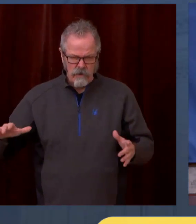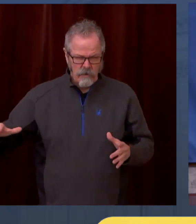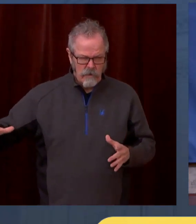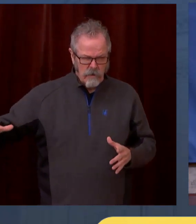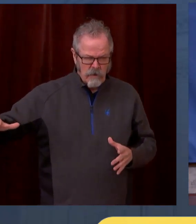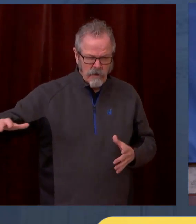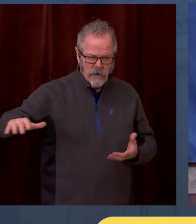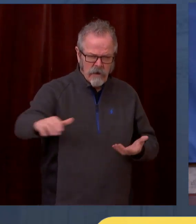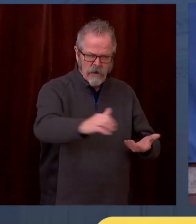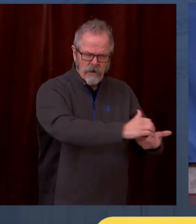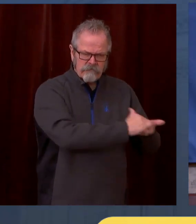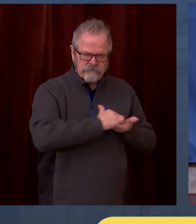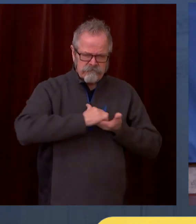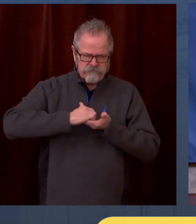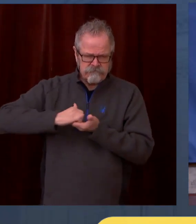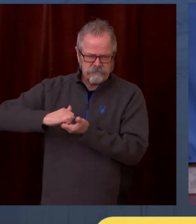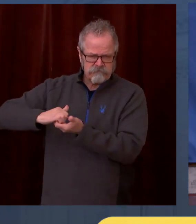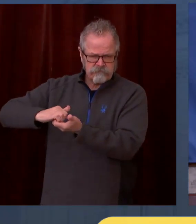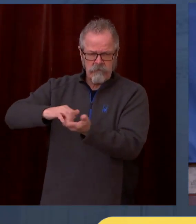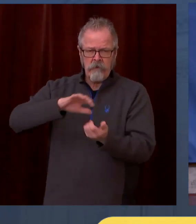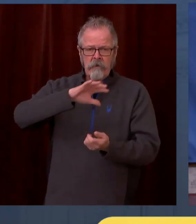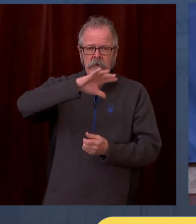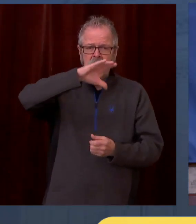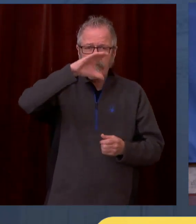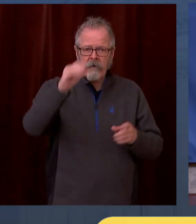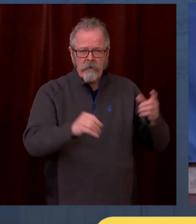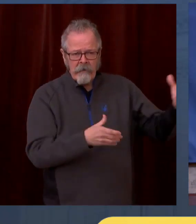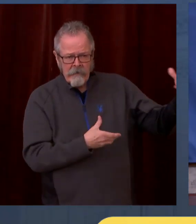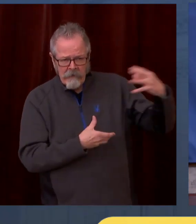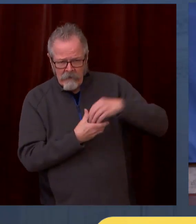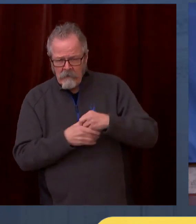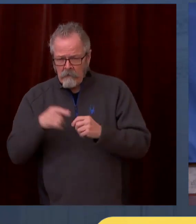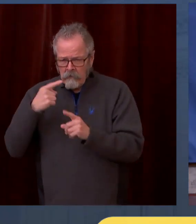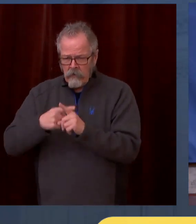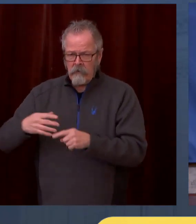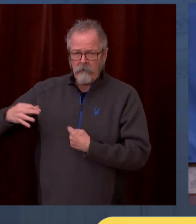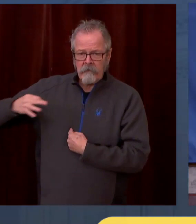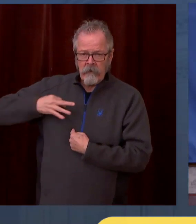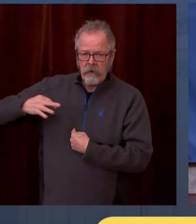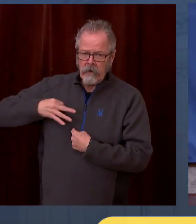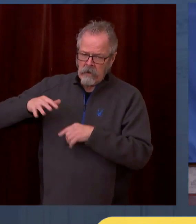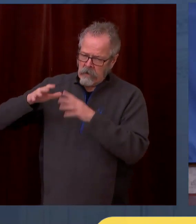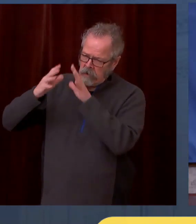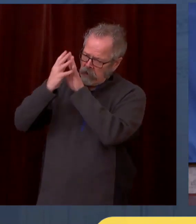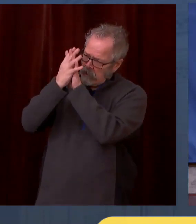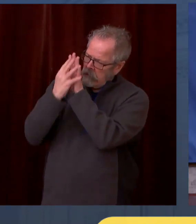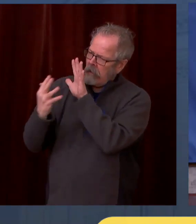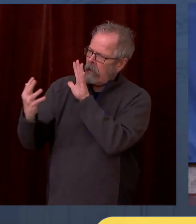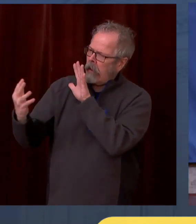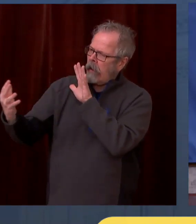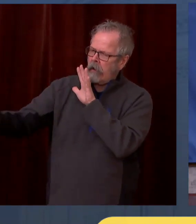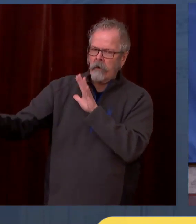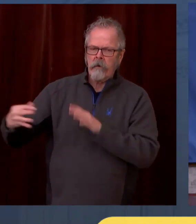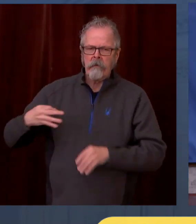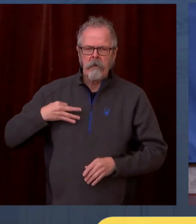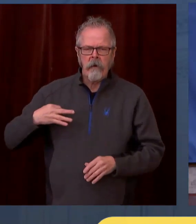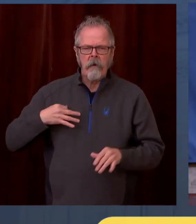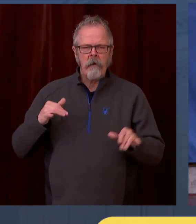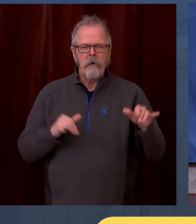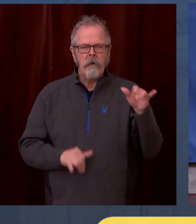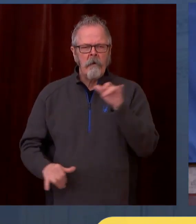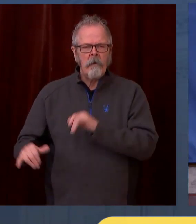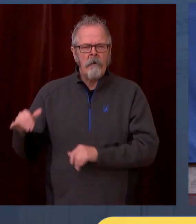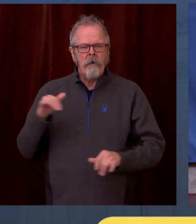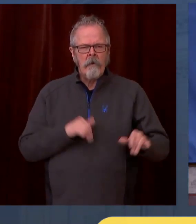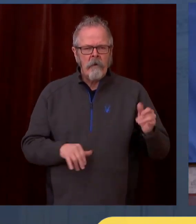off, who are working as nurses and otherwise. We have volunteers doing logistical work. We have firefighters. It's just been an